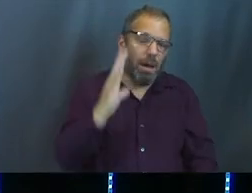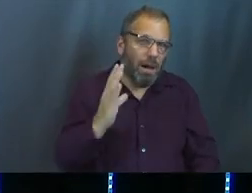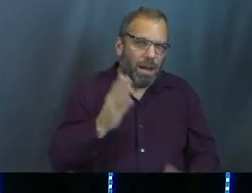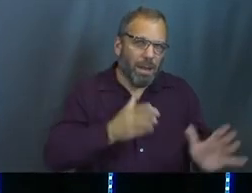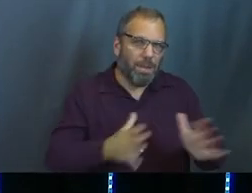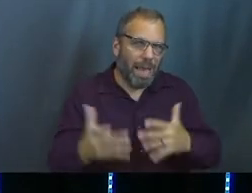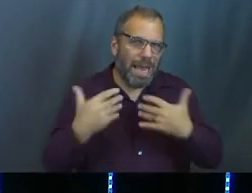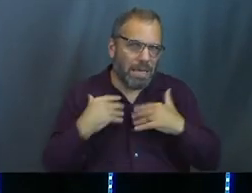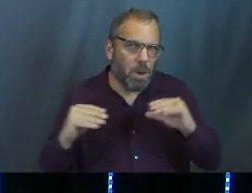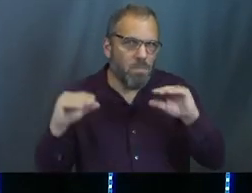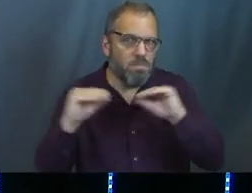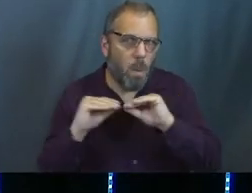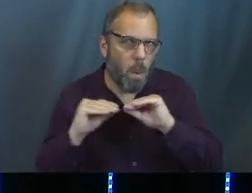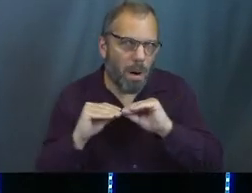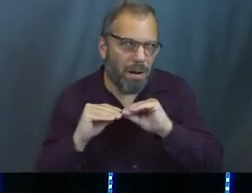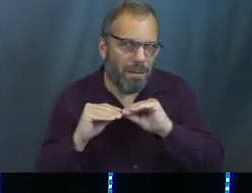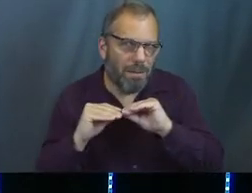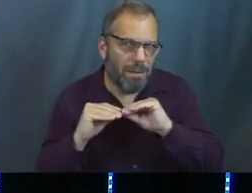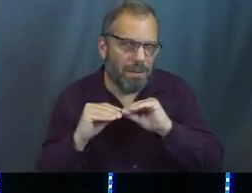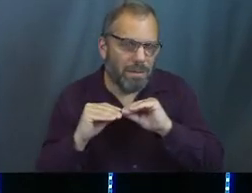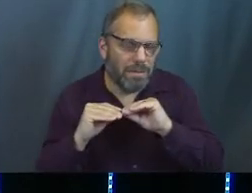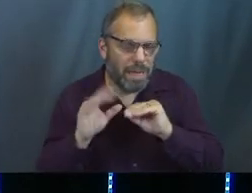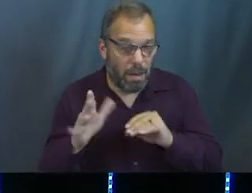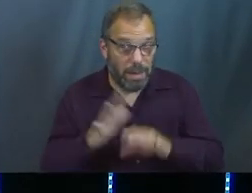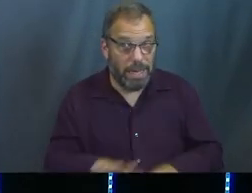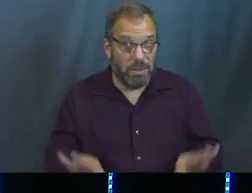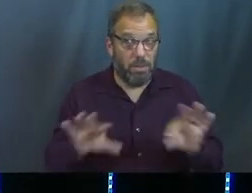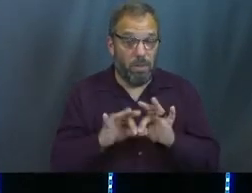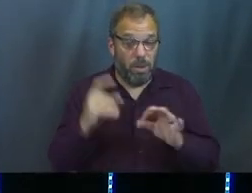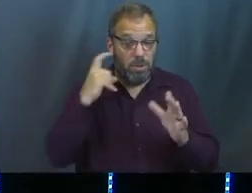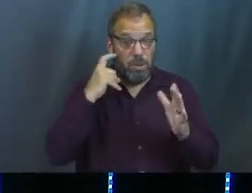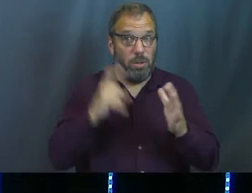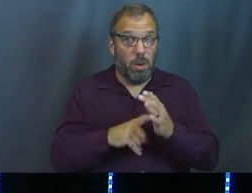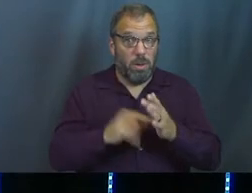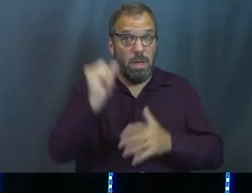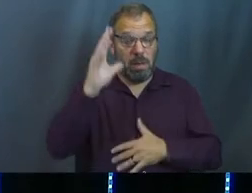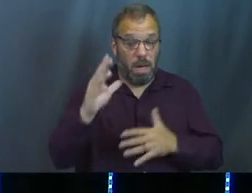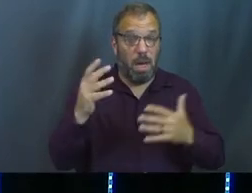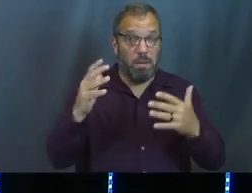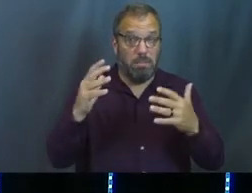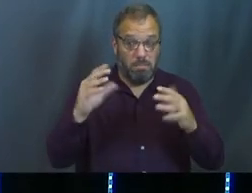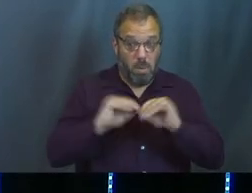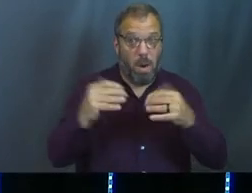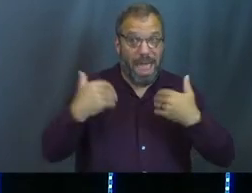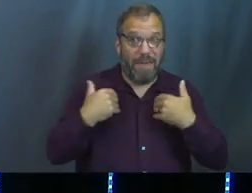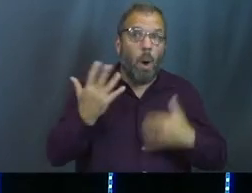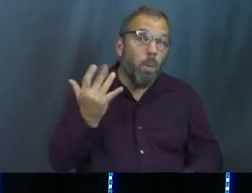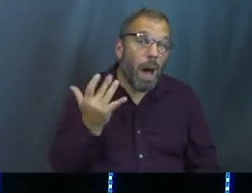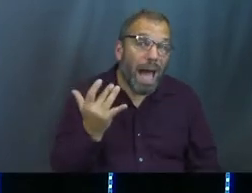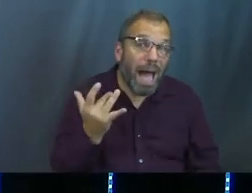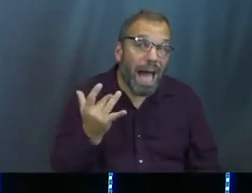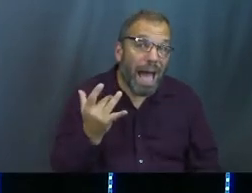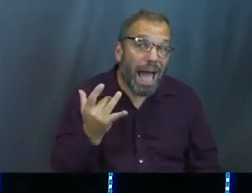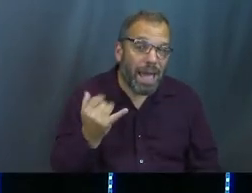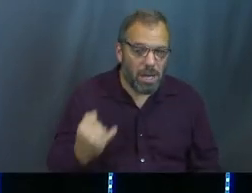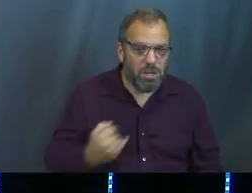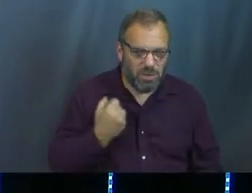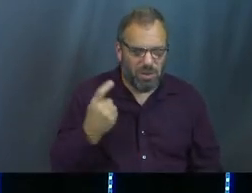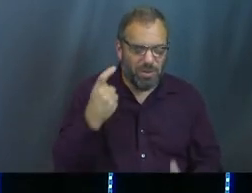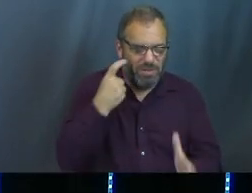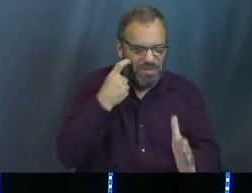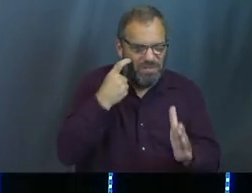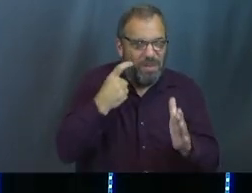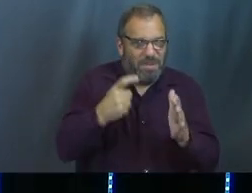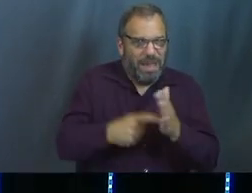had more in there. And I think it's important for us to see that God had more for Joseph there, because I think Joseph actually recognized